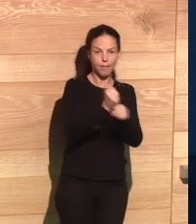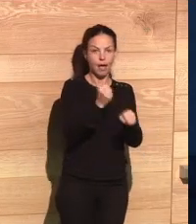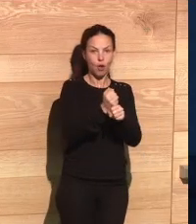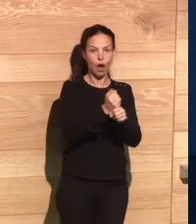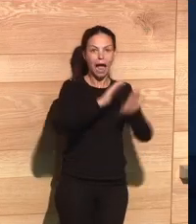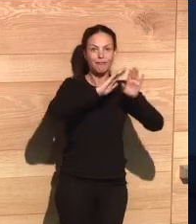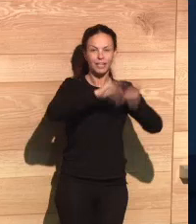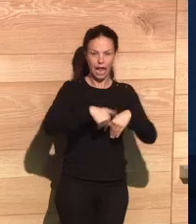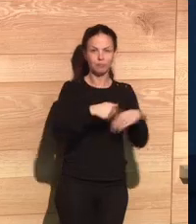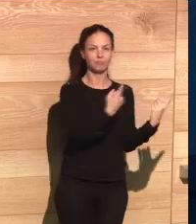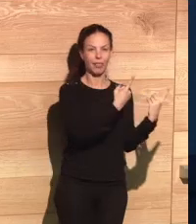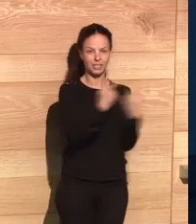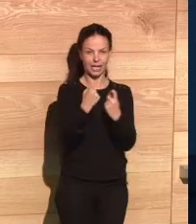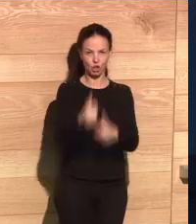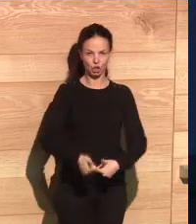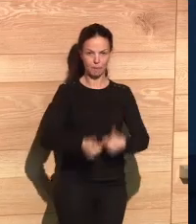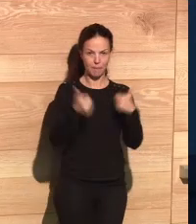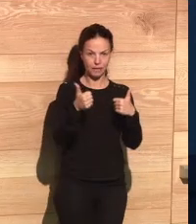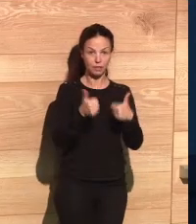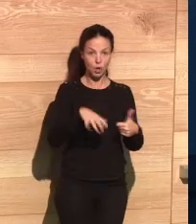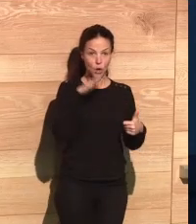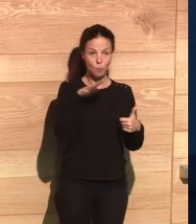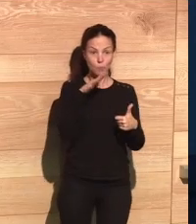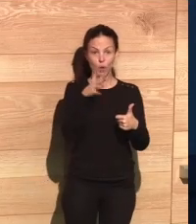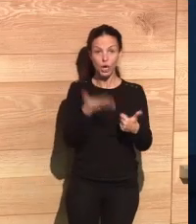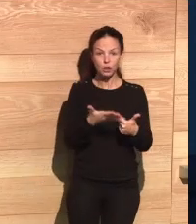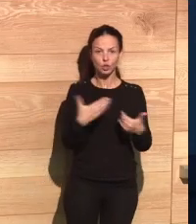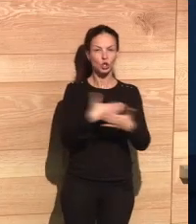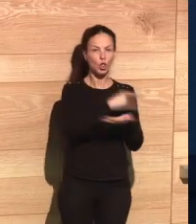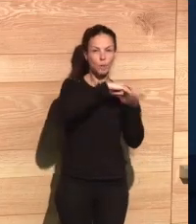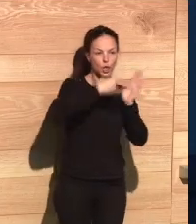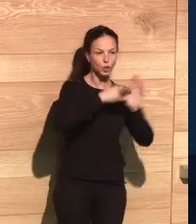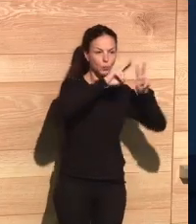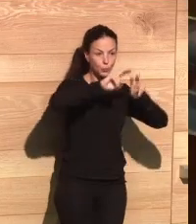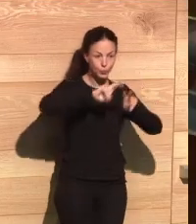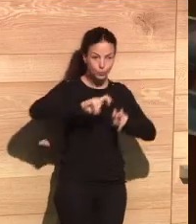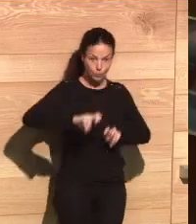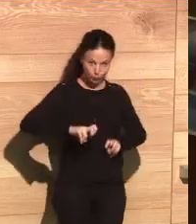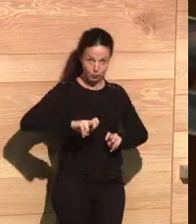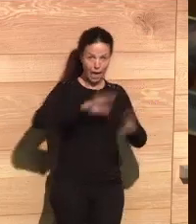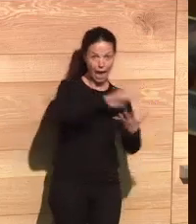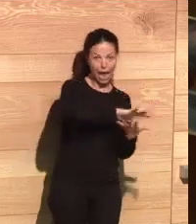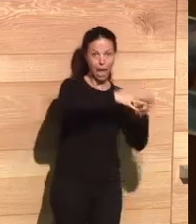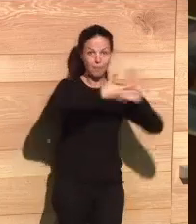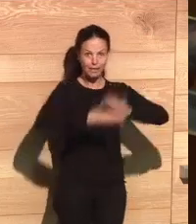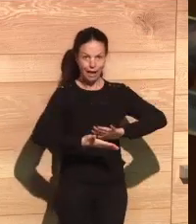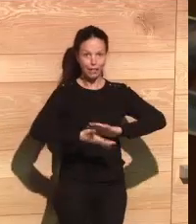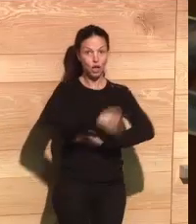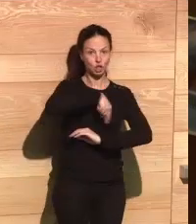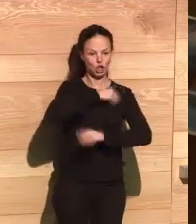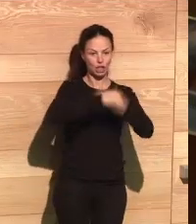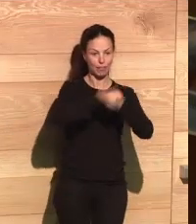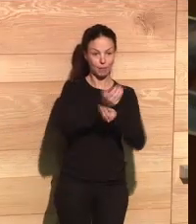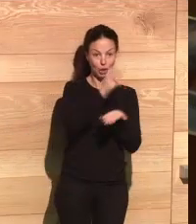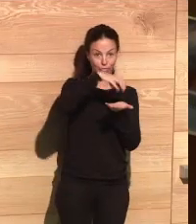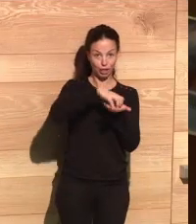has become more necessary than ever. And this is why all of the projects of applied